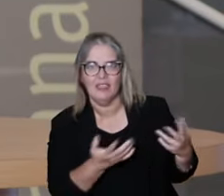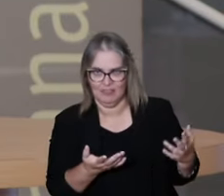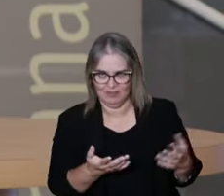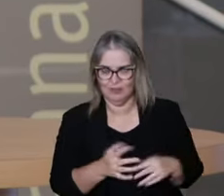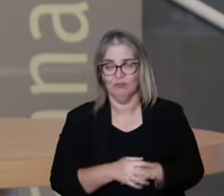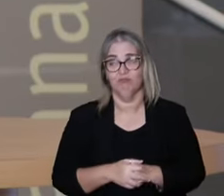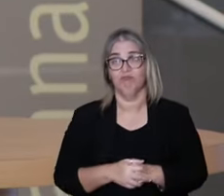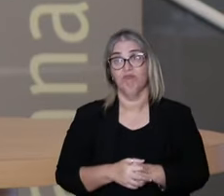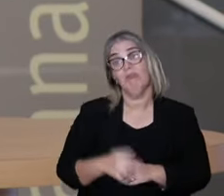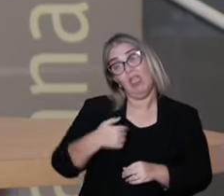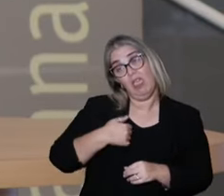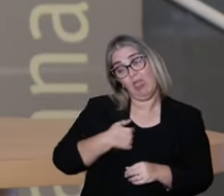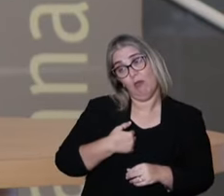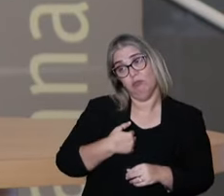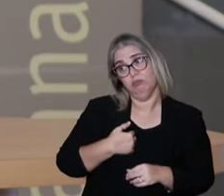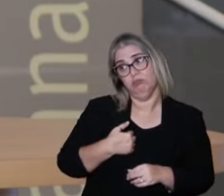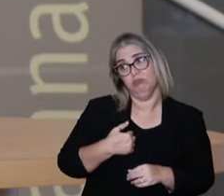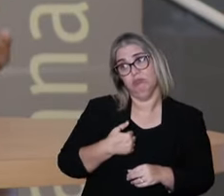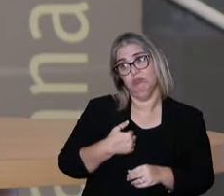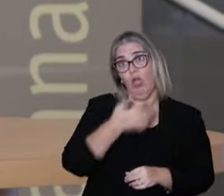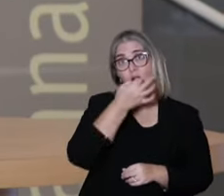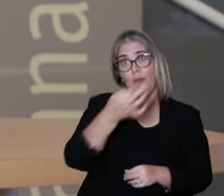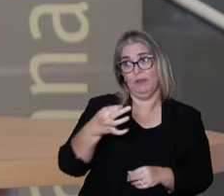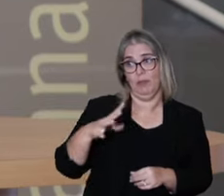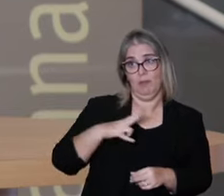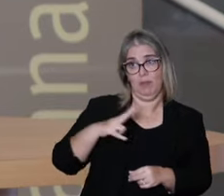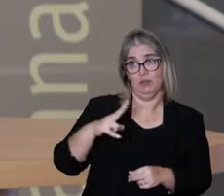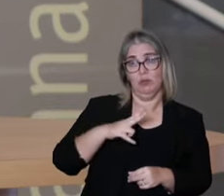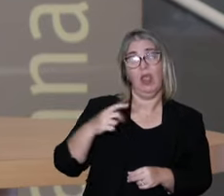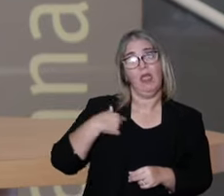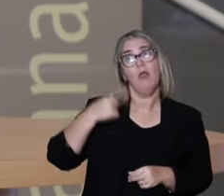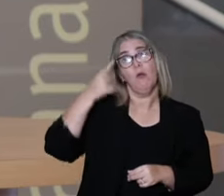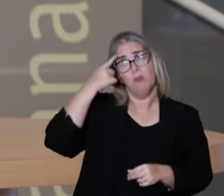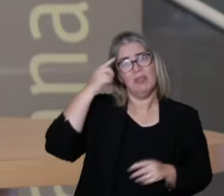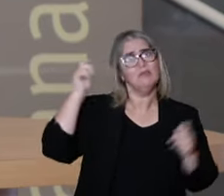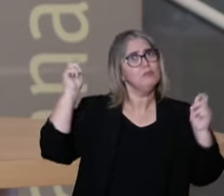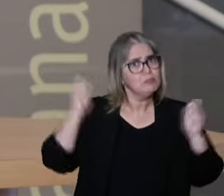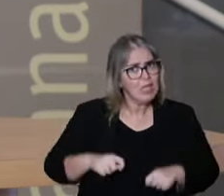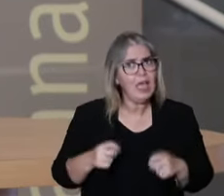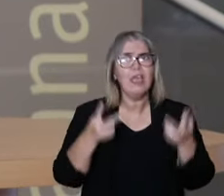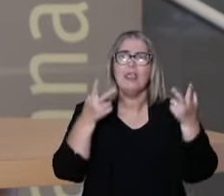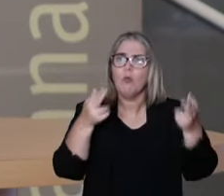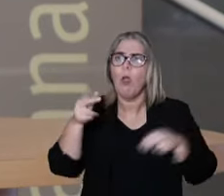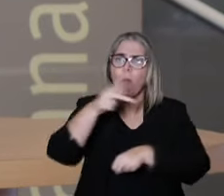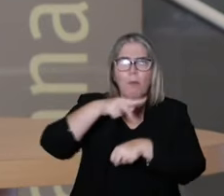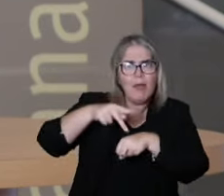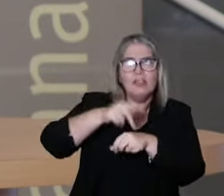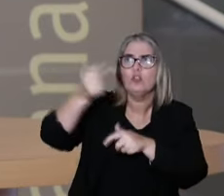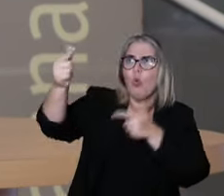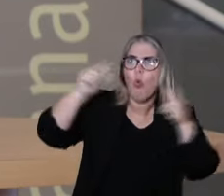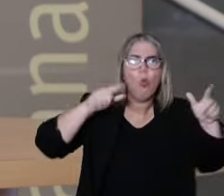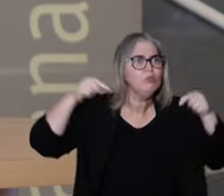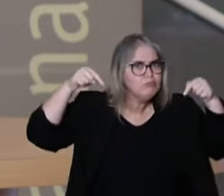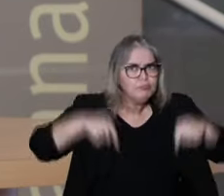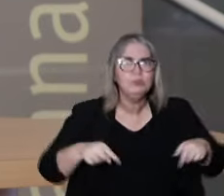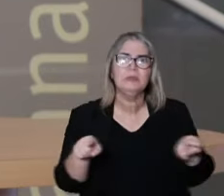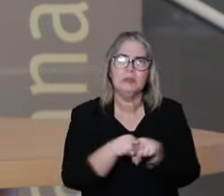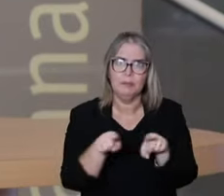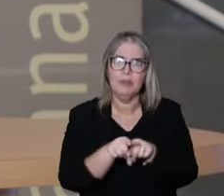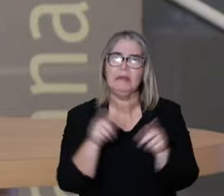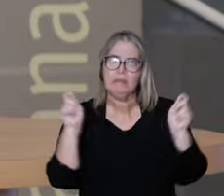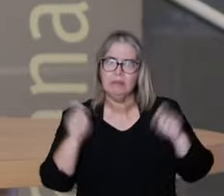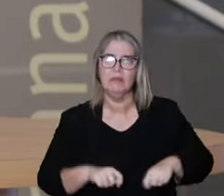other professionals can do this. I personally defend that it works in different countries, Western